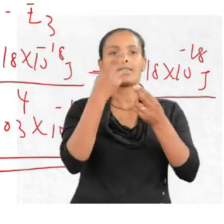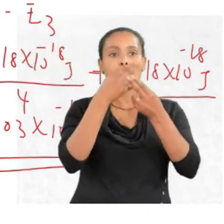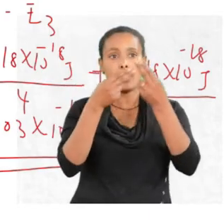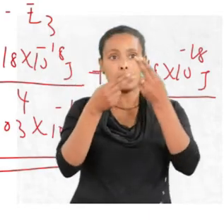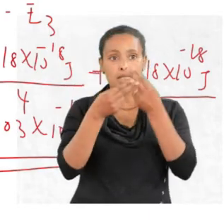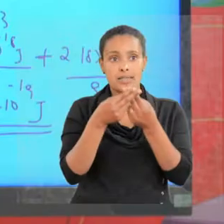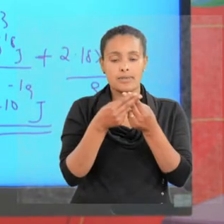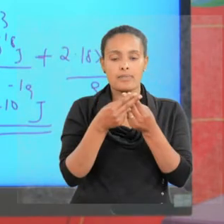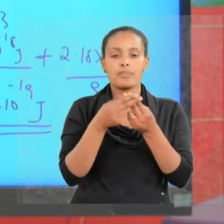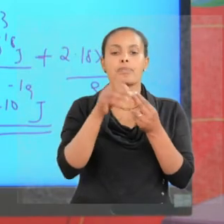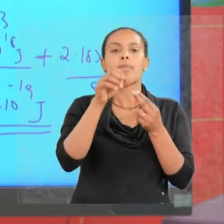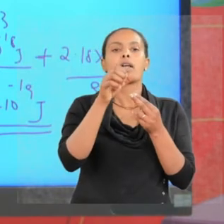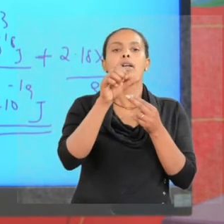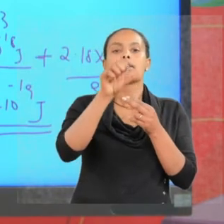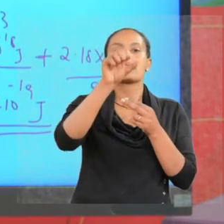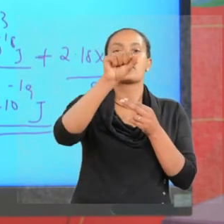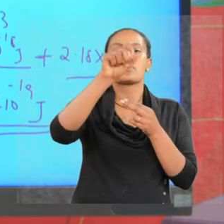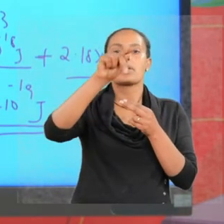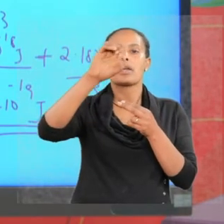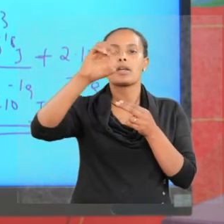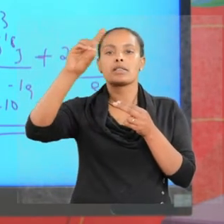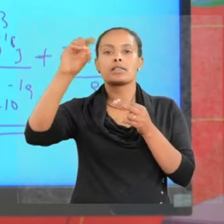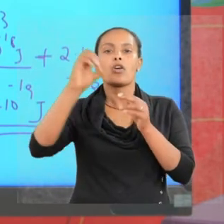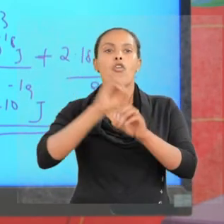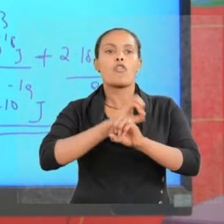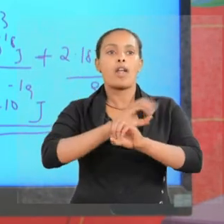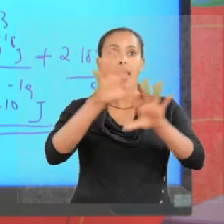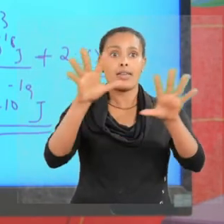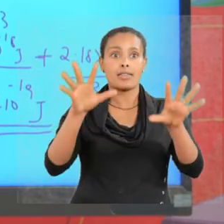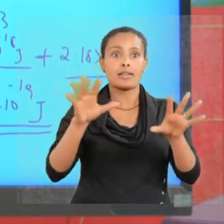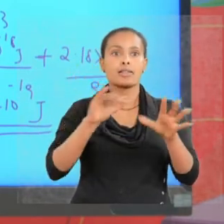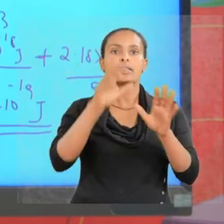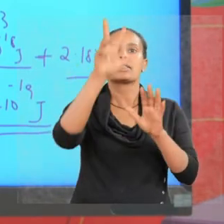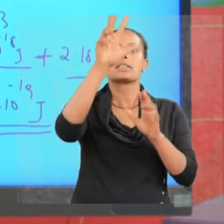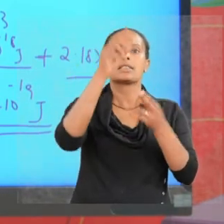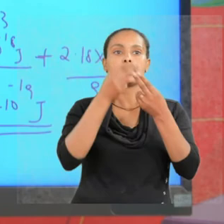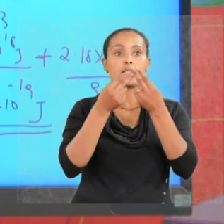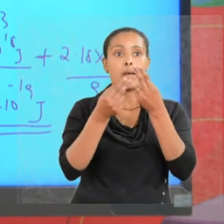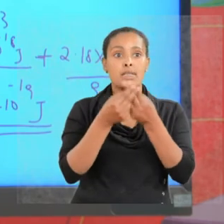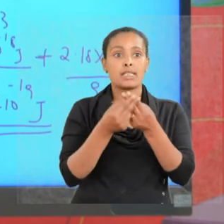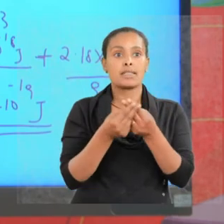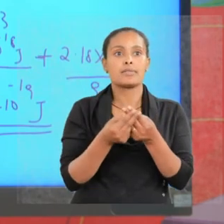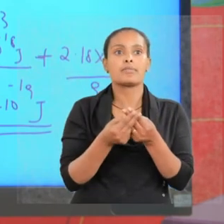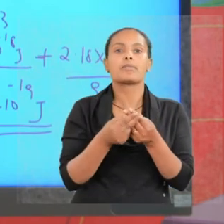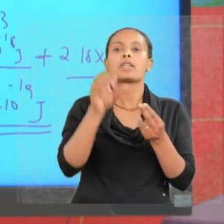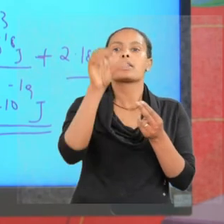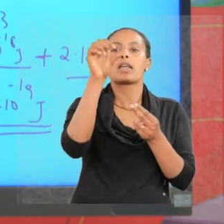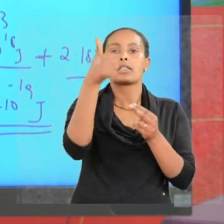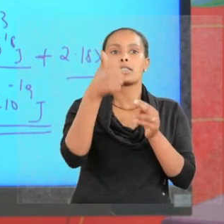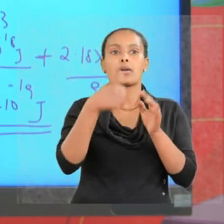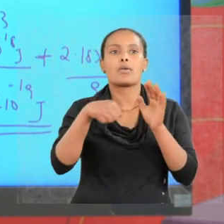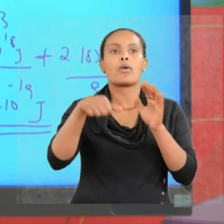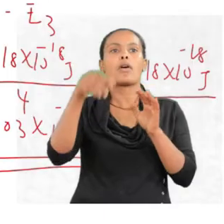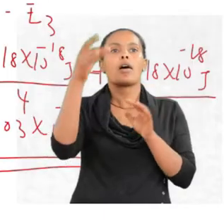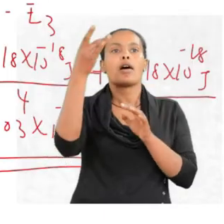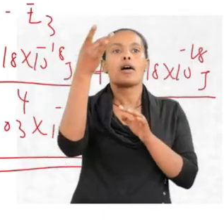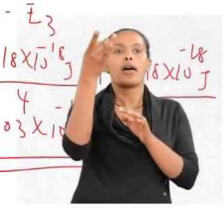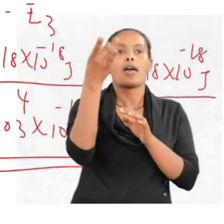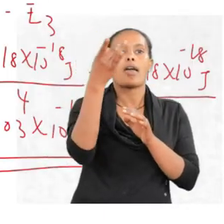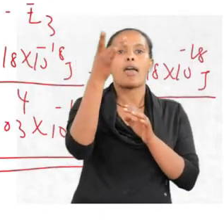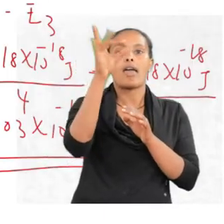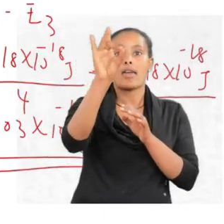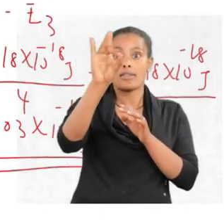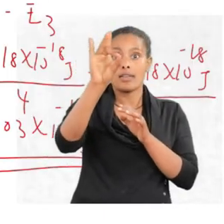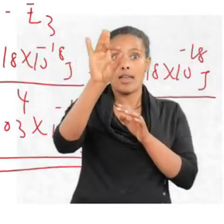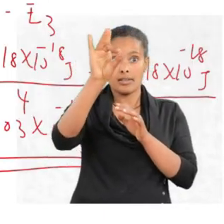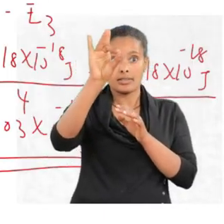speed of light. Speed of light is three times ten to the power of eight meter